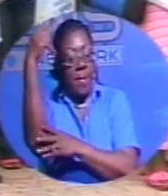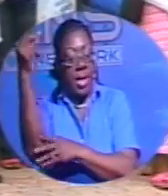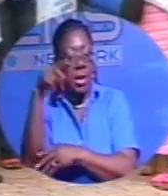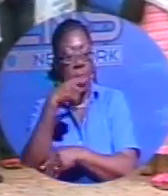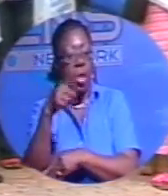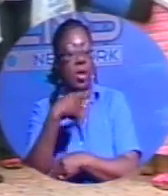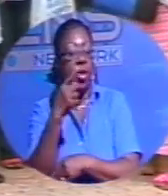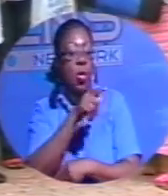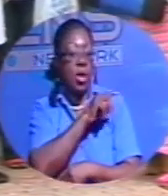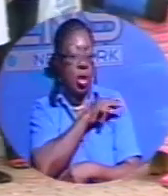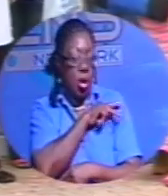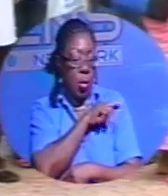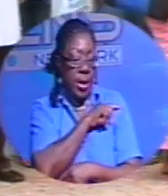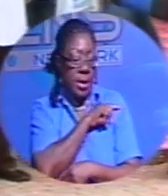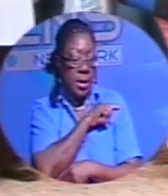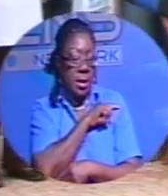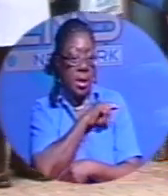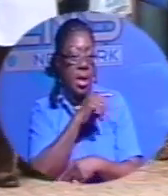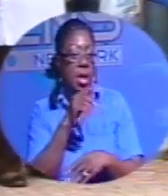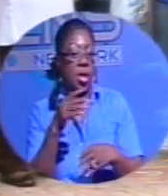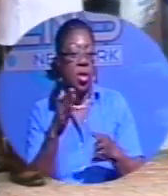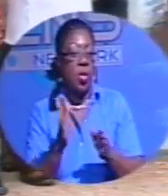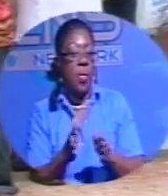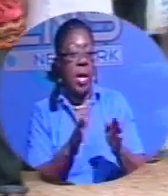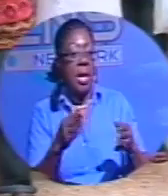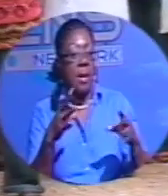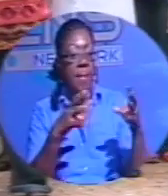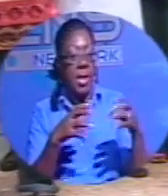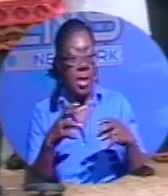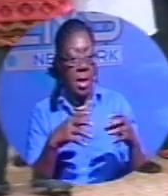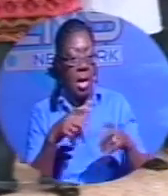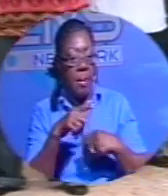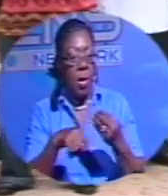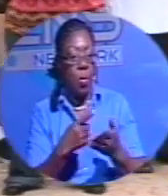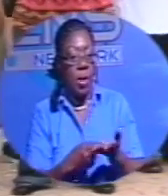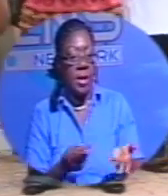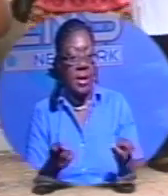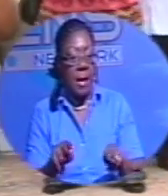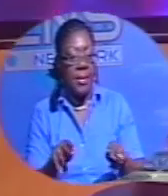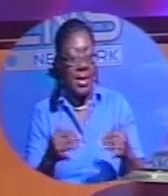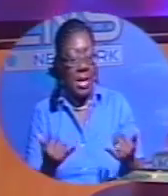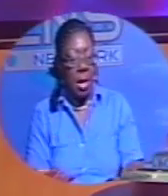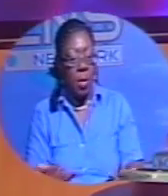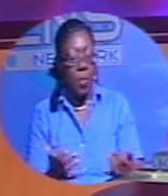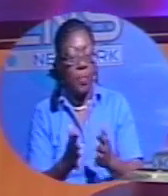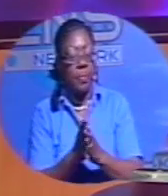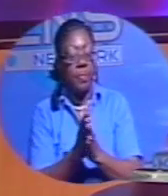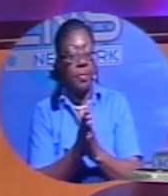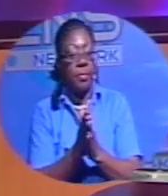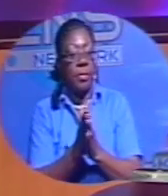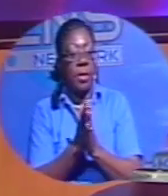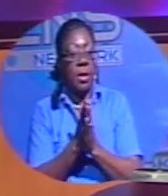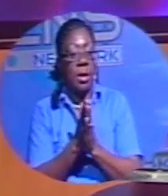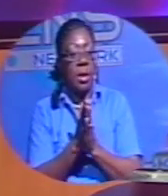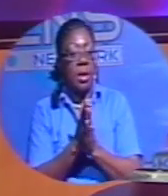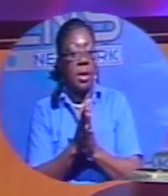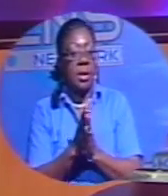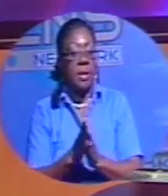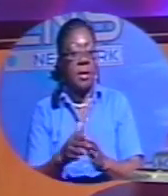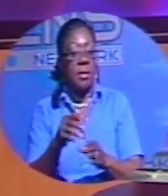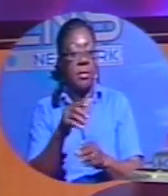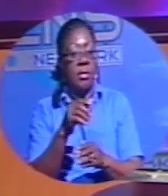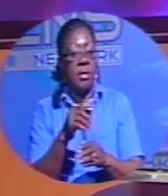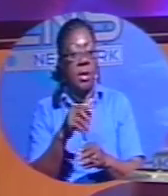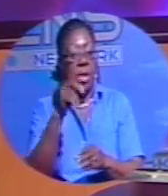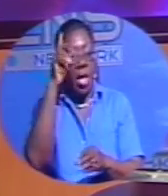Turnquest to call and schedule a meeting with him on the outstanding matter. Fern Kery, Settiness News. The Executive Chairman of the Broadcasting